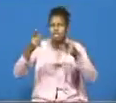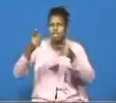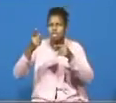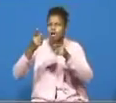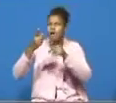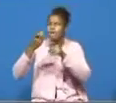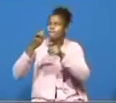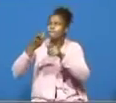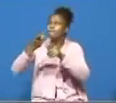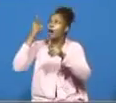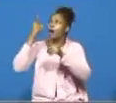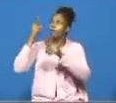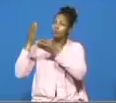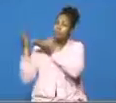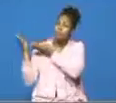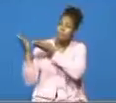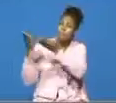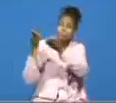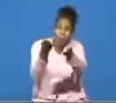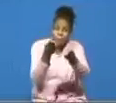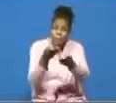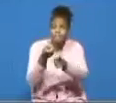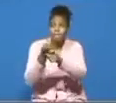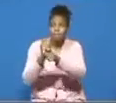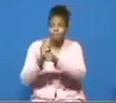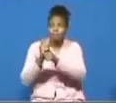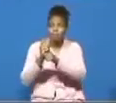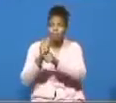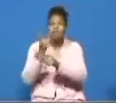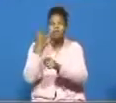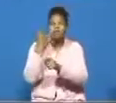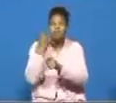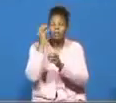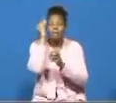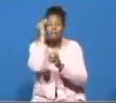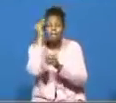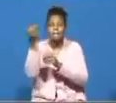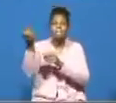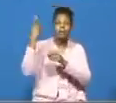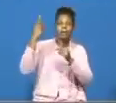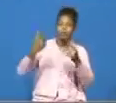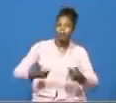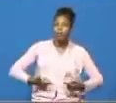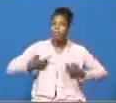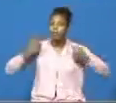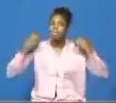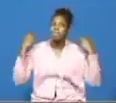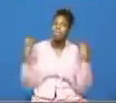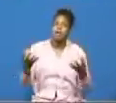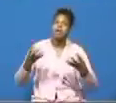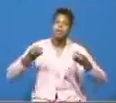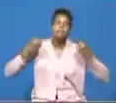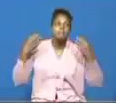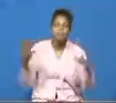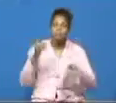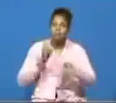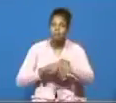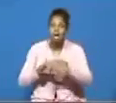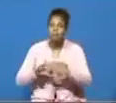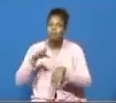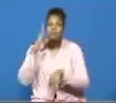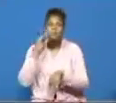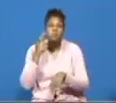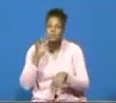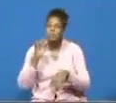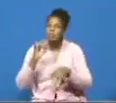if you would all look back in your life there were many a times when you were in a pit irrespective of how young